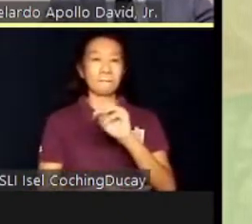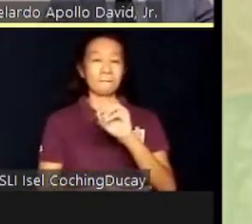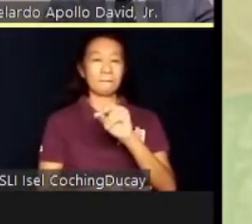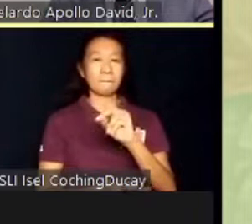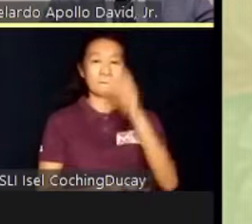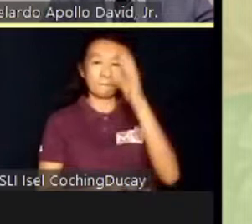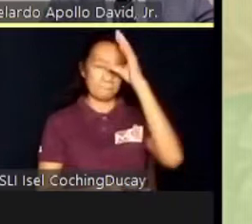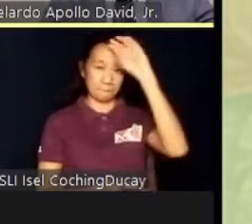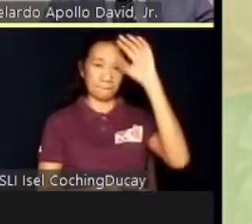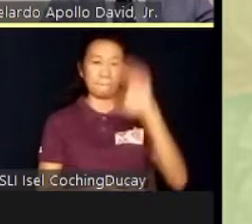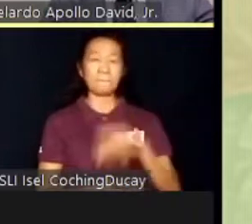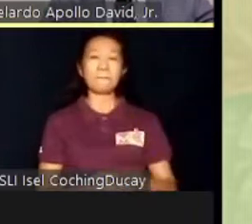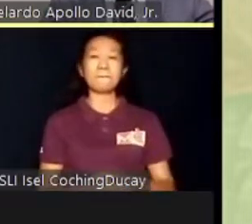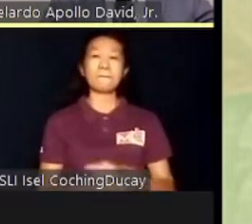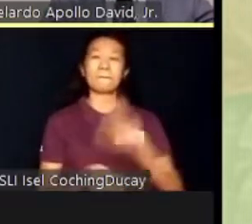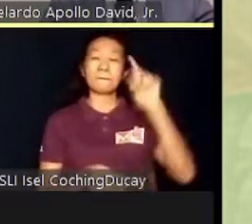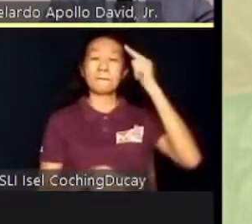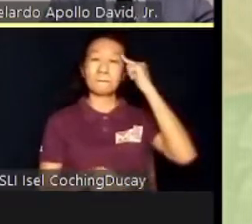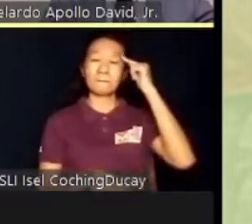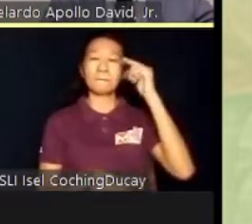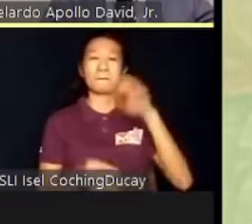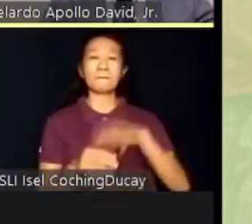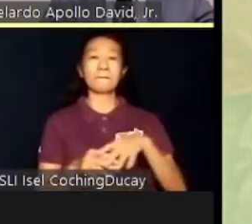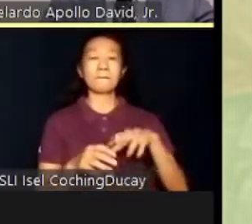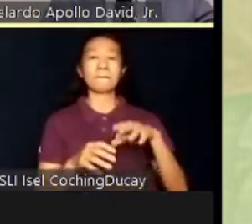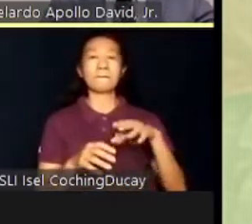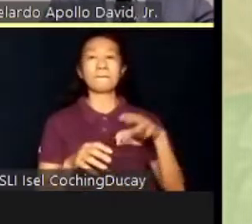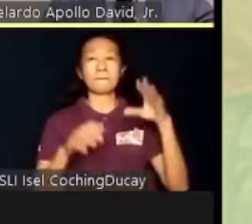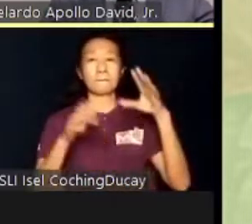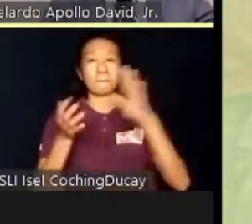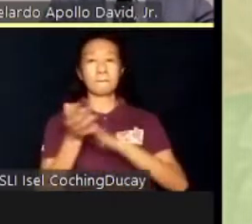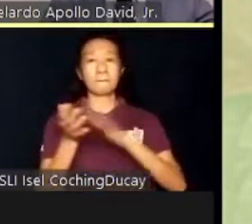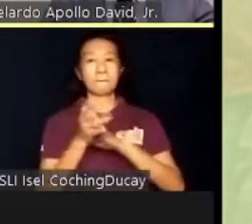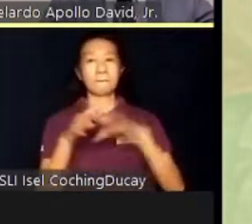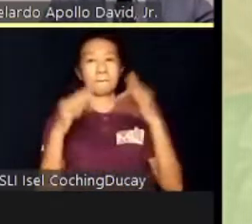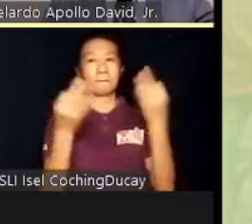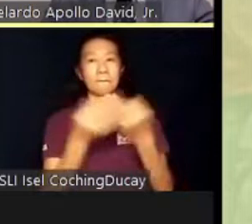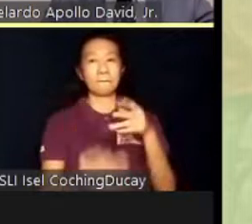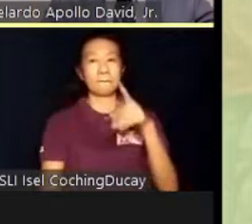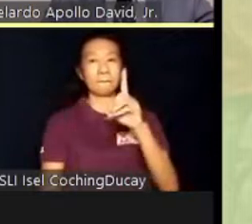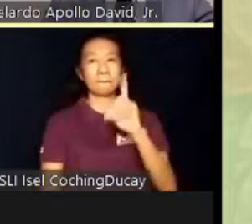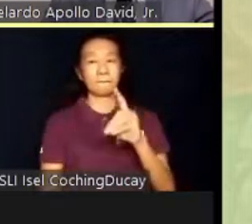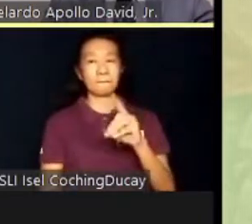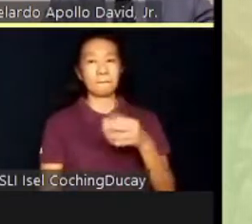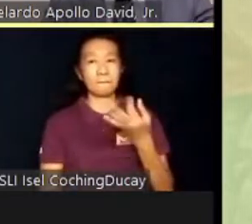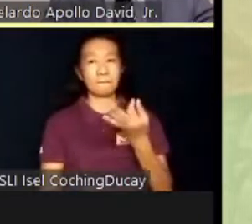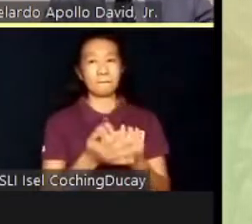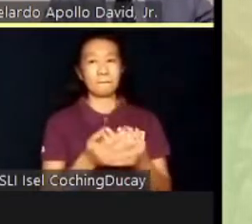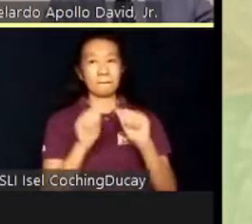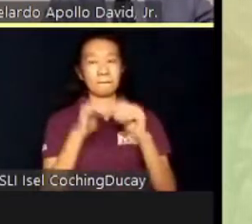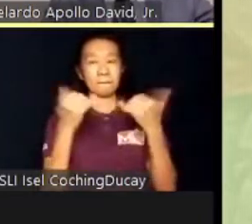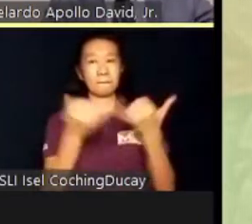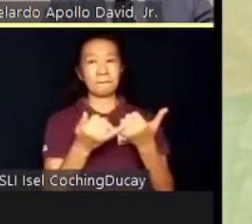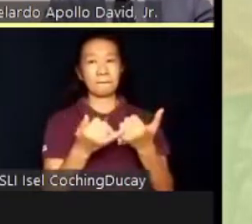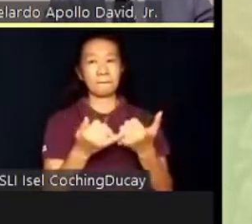Stakeholders such as the government, Cadete. The society, civil family, PWD, and funding agencies come